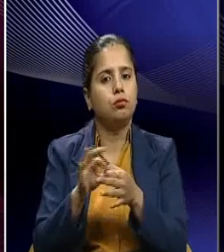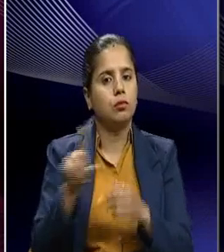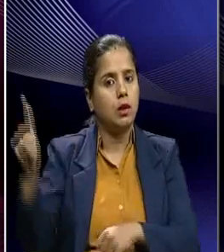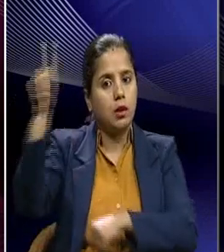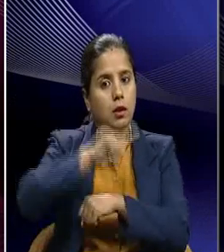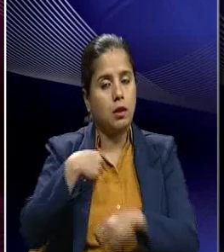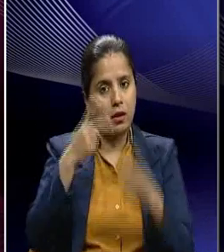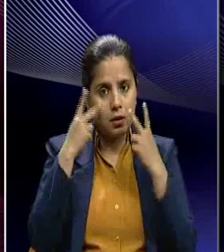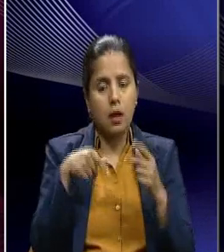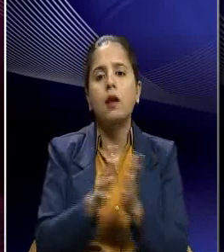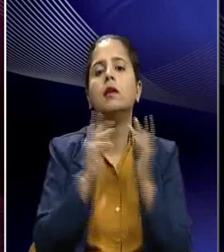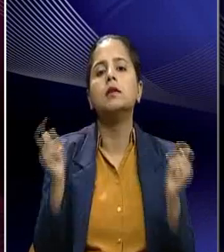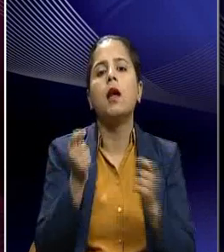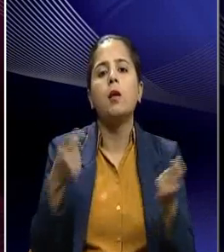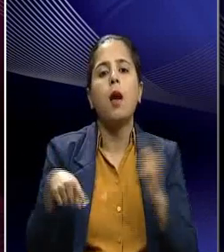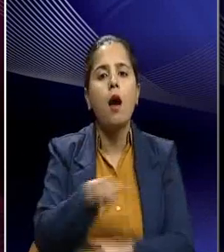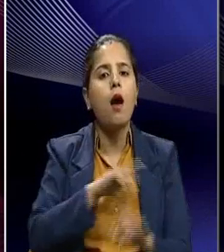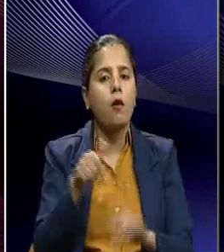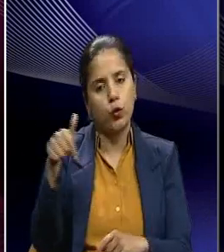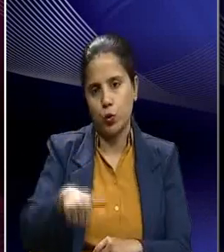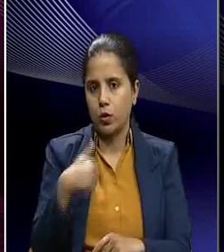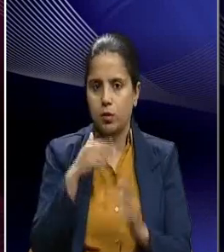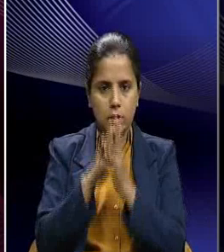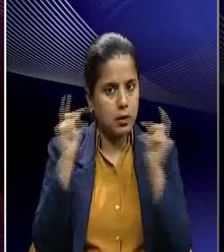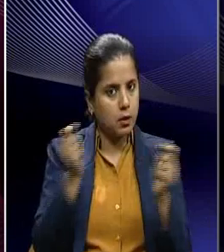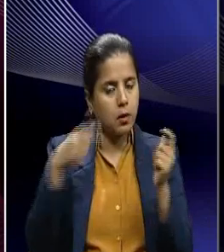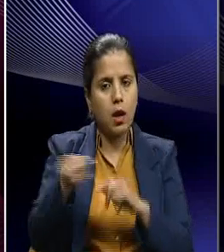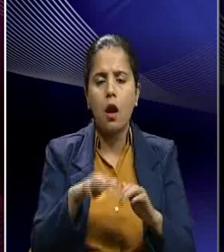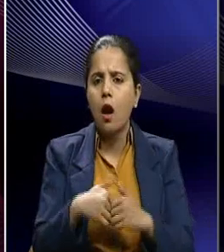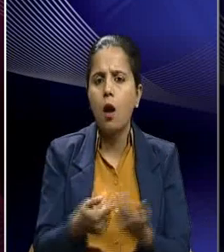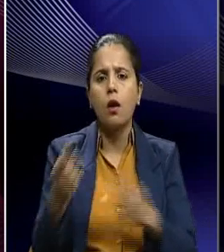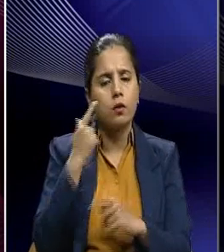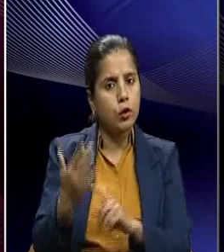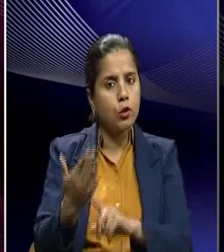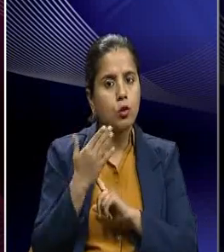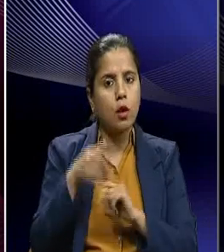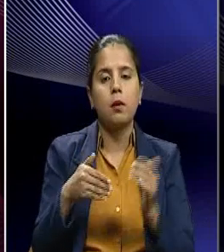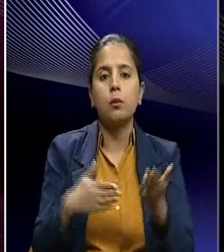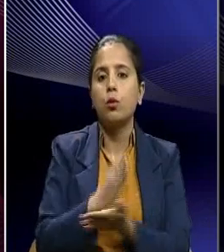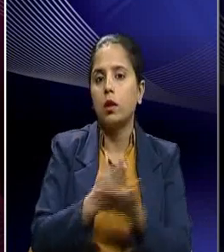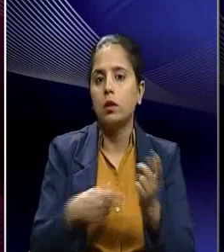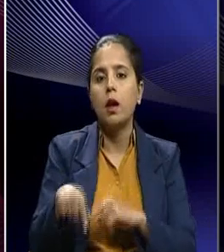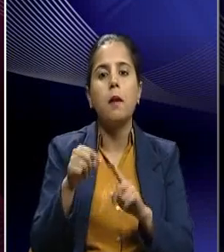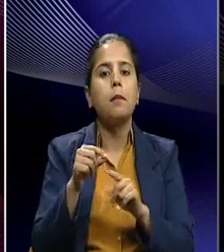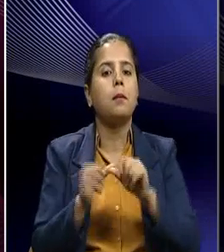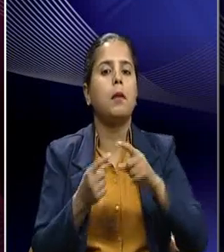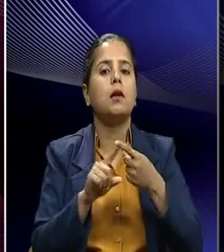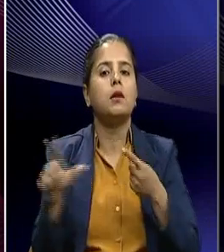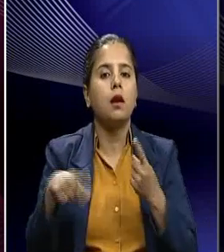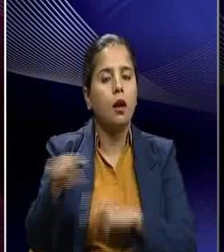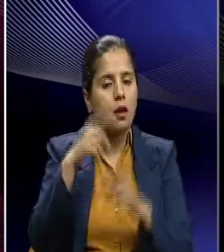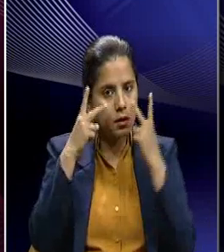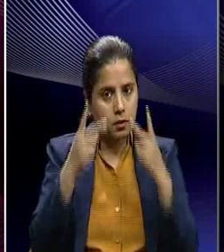Unity Day which is celebrated being today and how it marks the birth anniversary of Patel. And